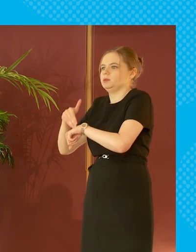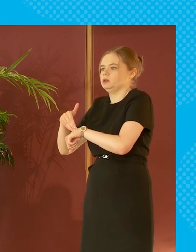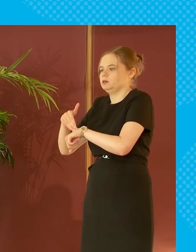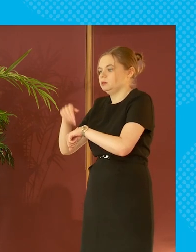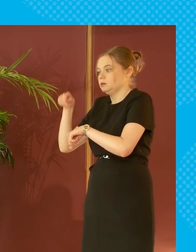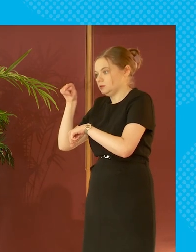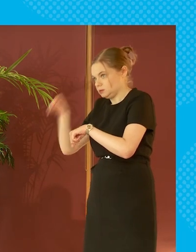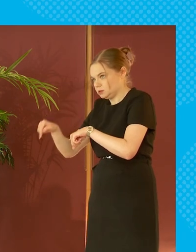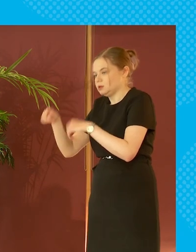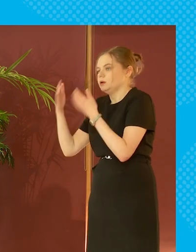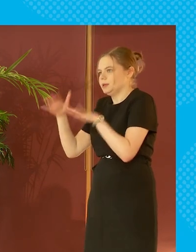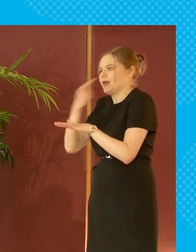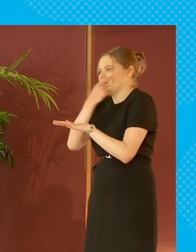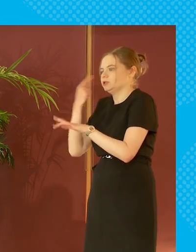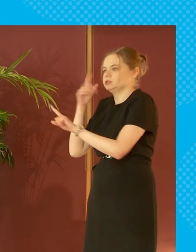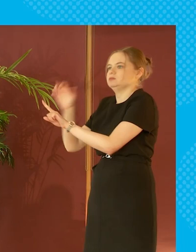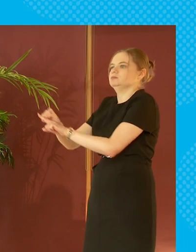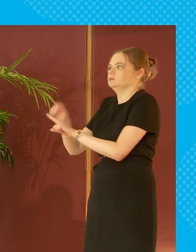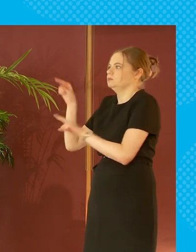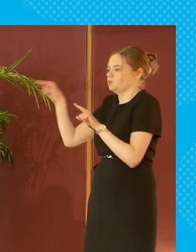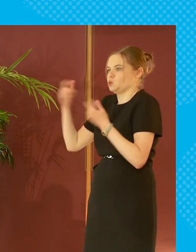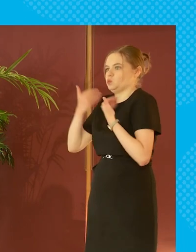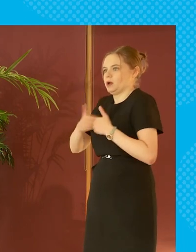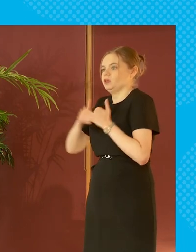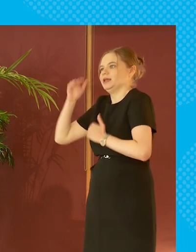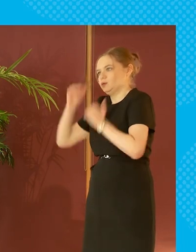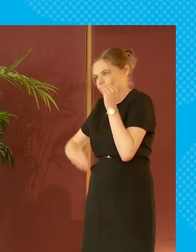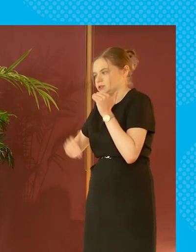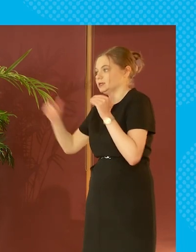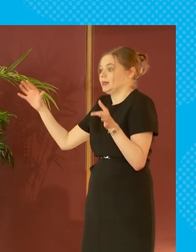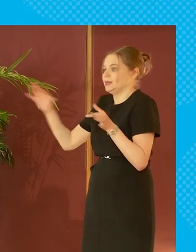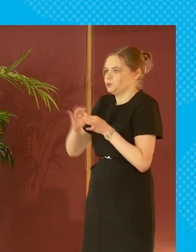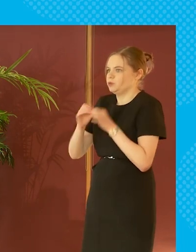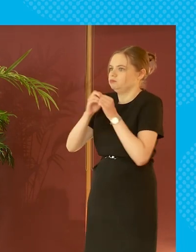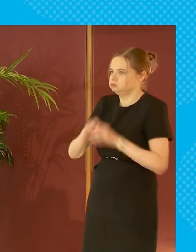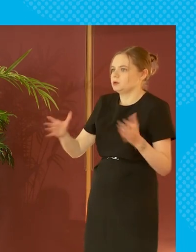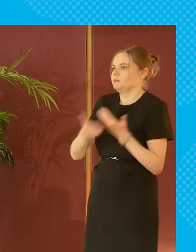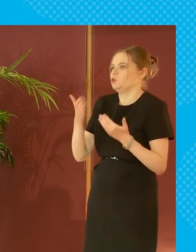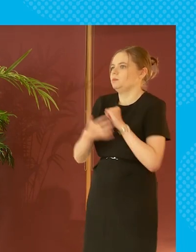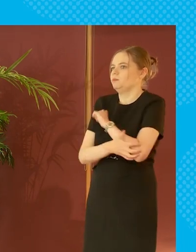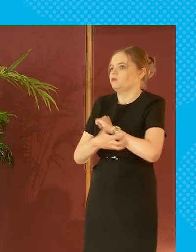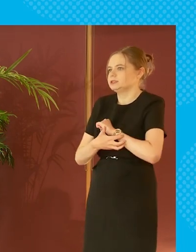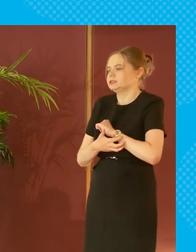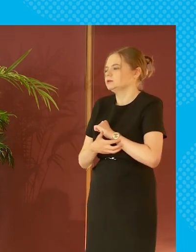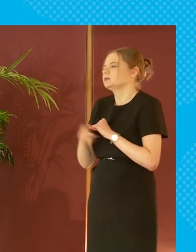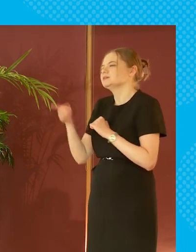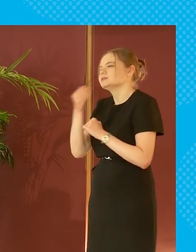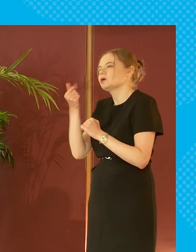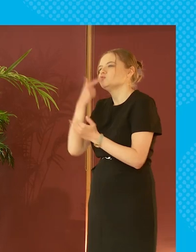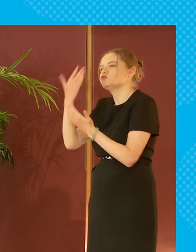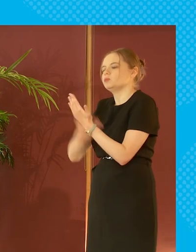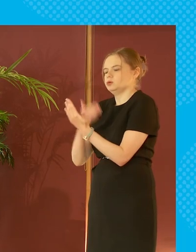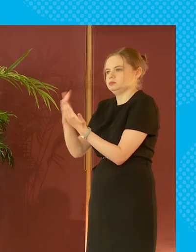evidenced the correlation between wealth inequality and increasing poverty but i think there are a couple of things they